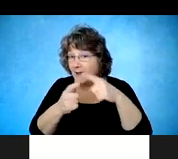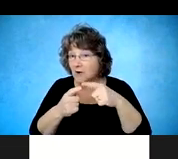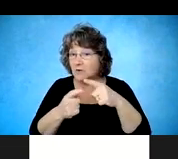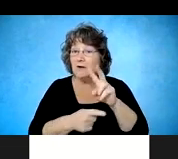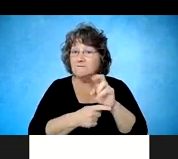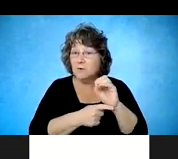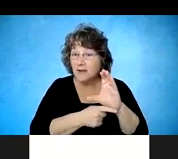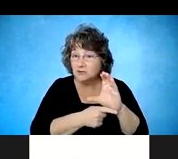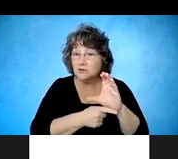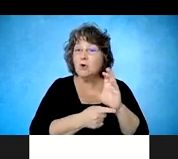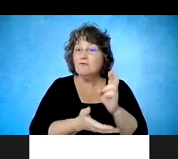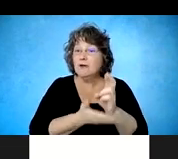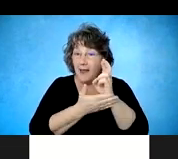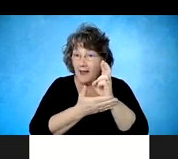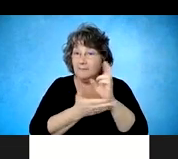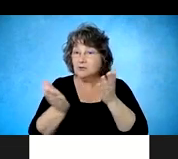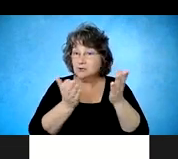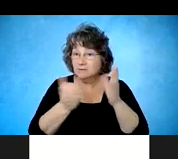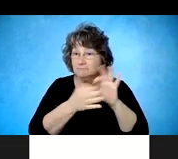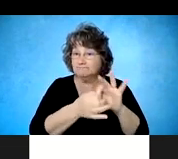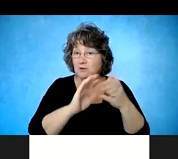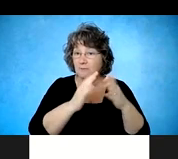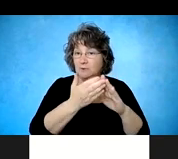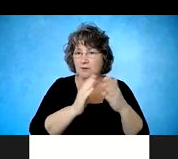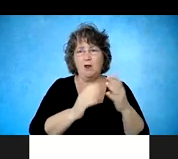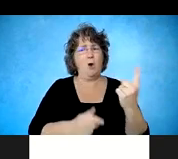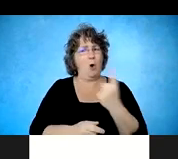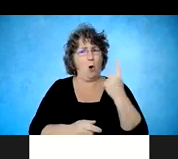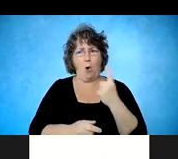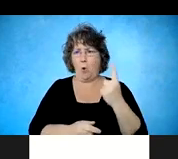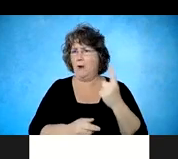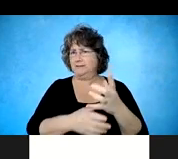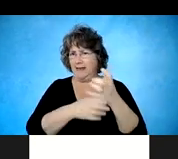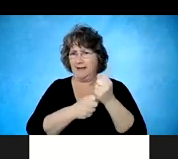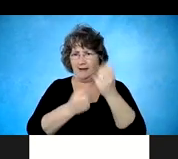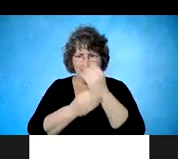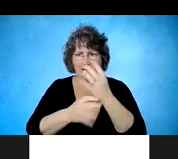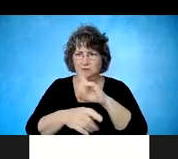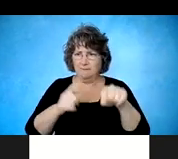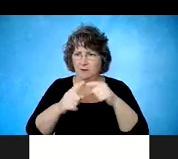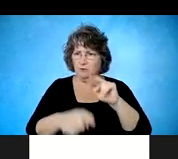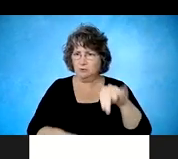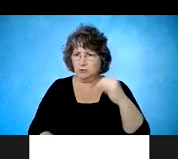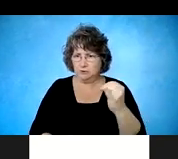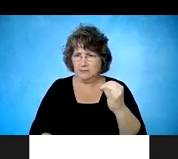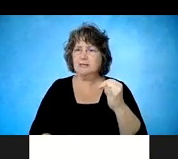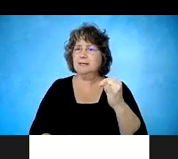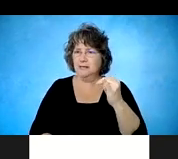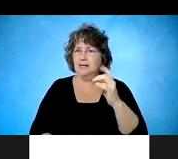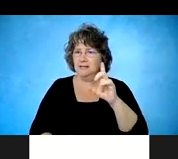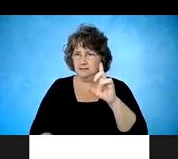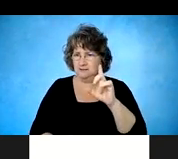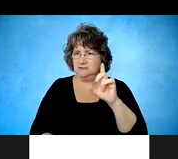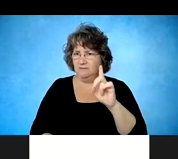within the community, they're always receiving information about the New Jersey Division of Vocational Rehabilitation. So a lot of